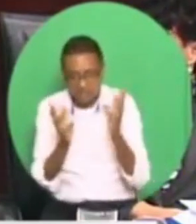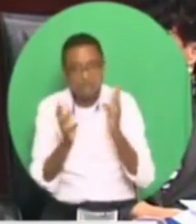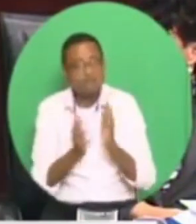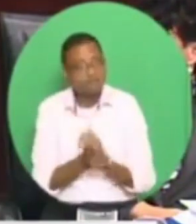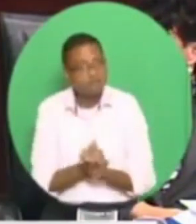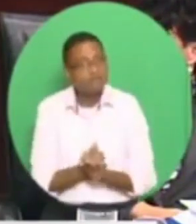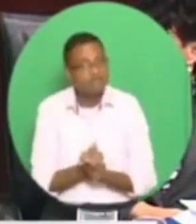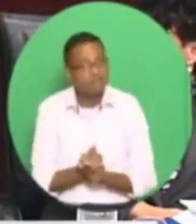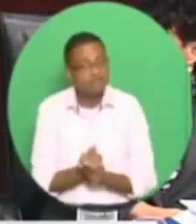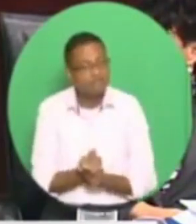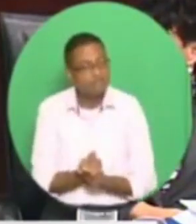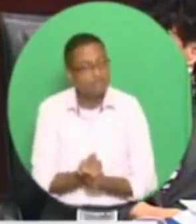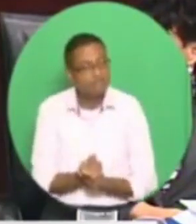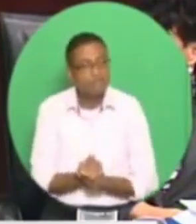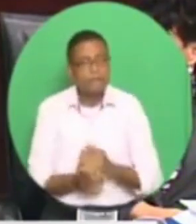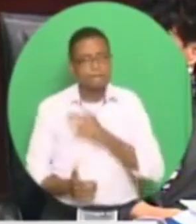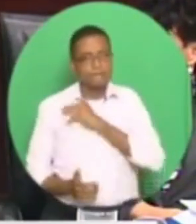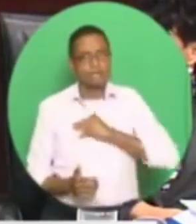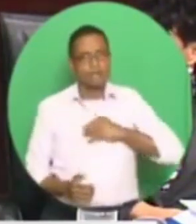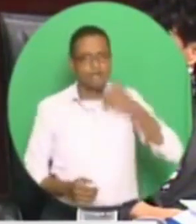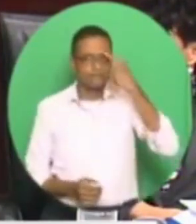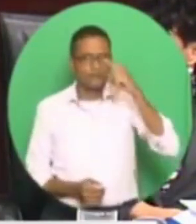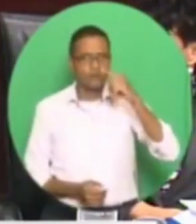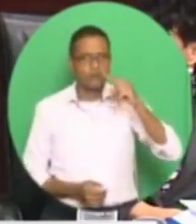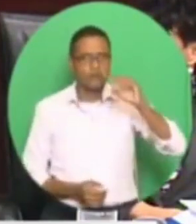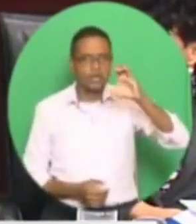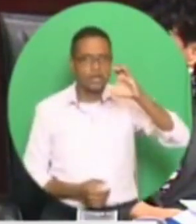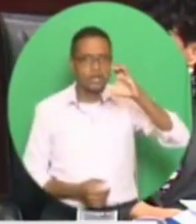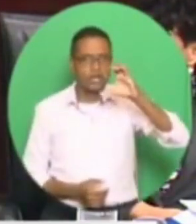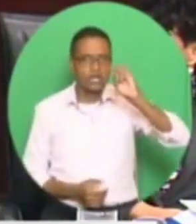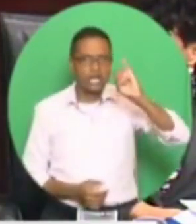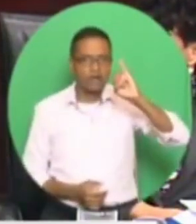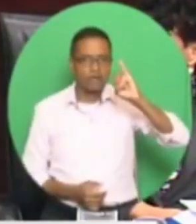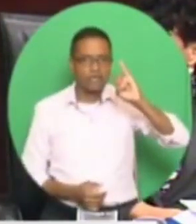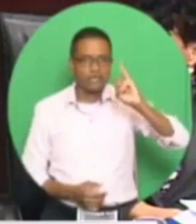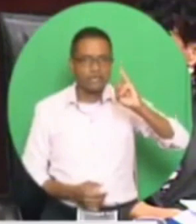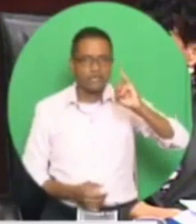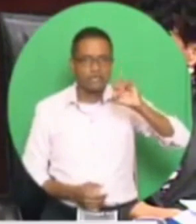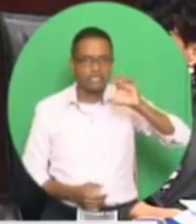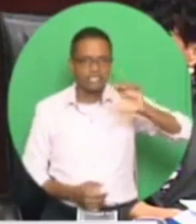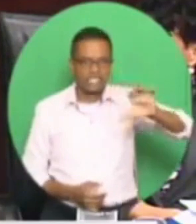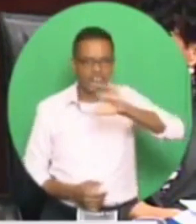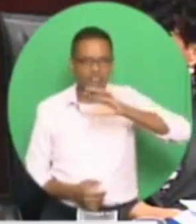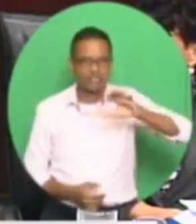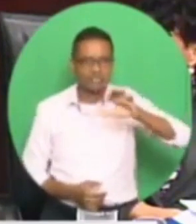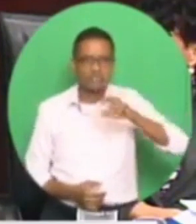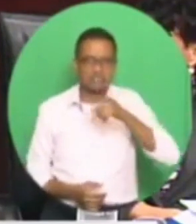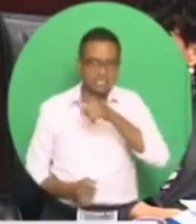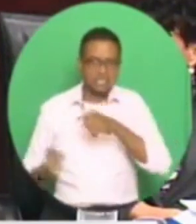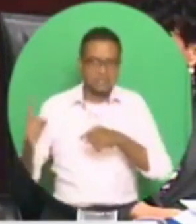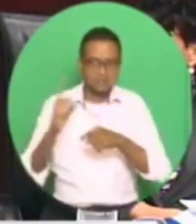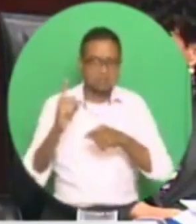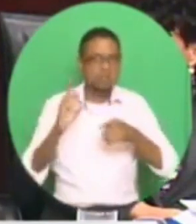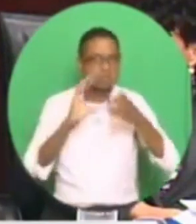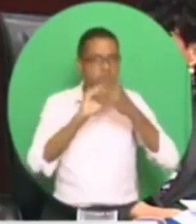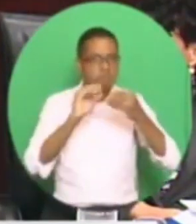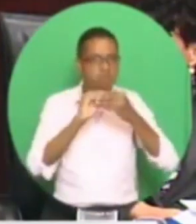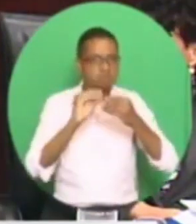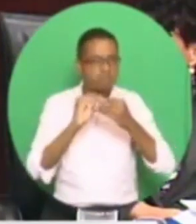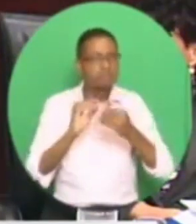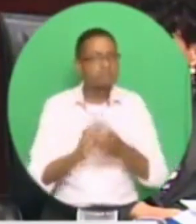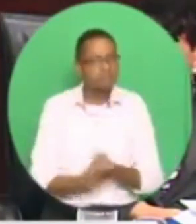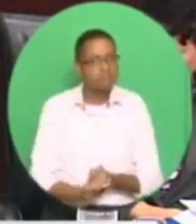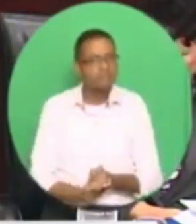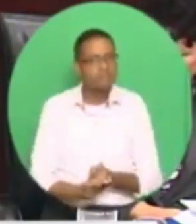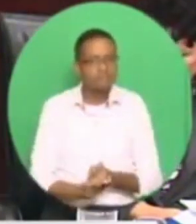And the member for Kearney Central set it out properly. think he did everything, told us about it. I want to repeat that. But I want to